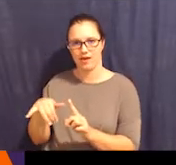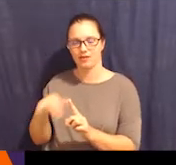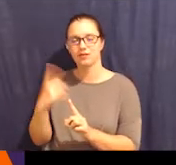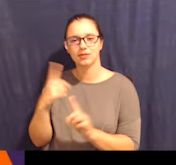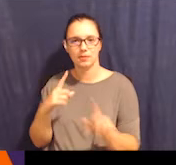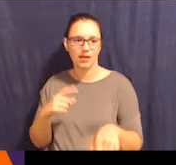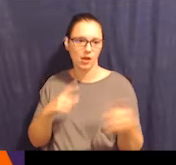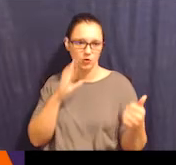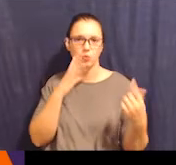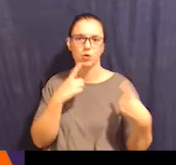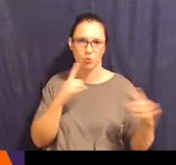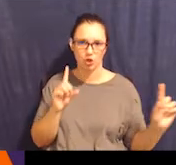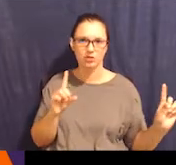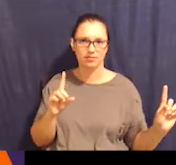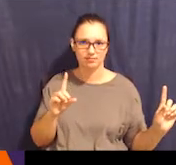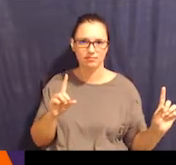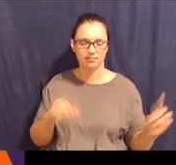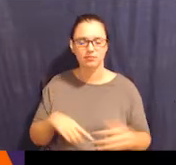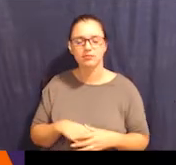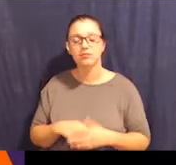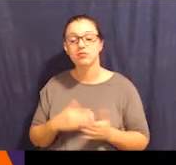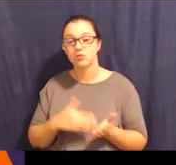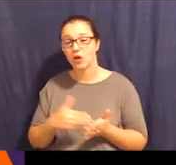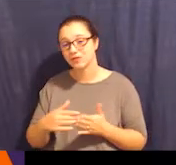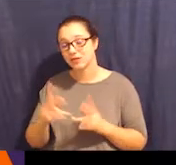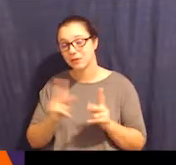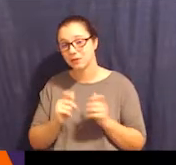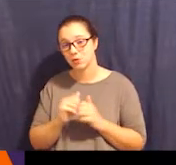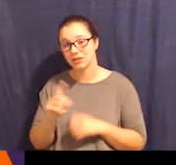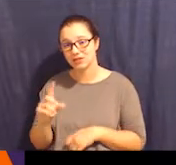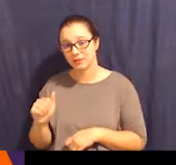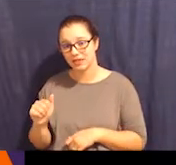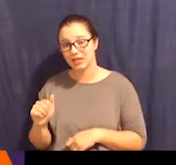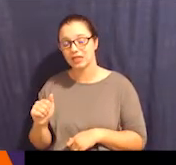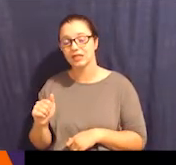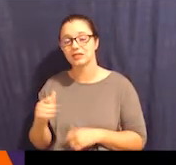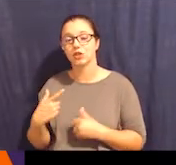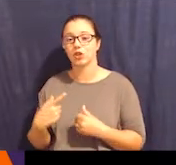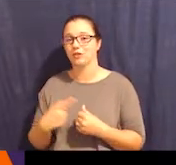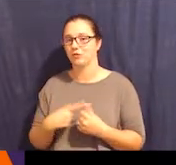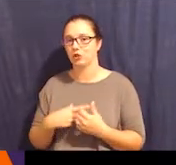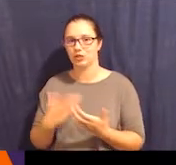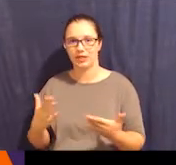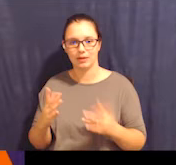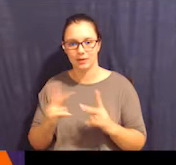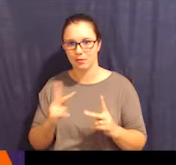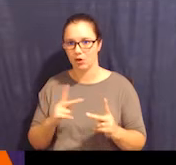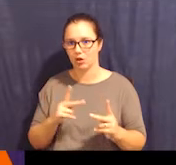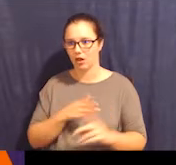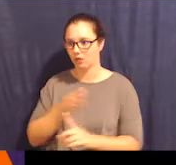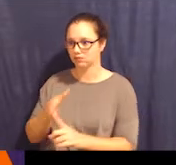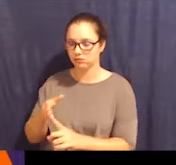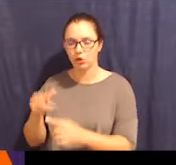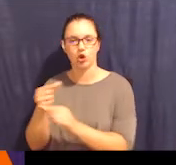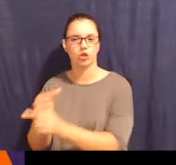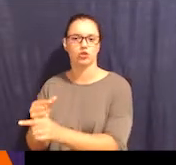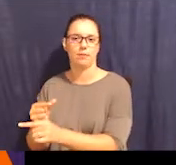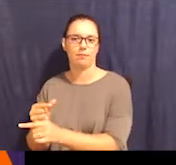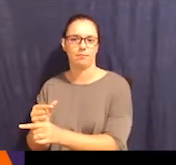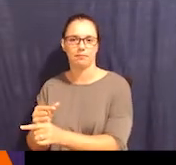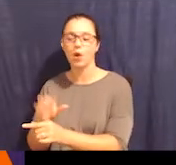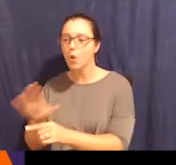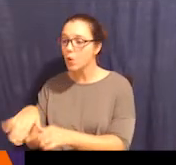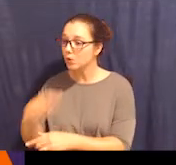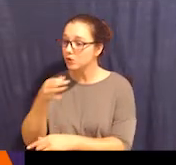that something else is going to work. A lot of times for people with disabilities, the first thing people turn to is guardianship.